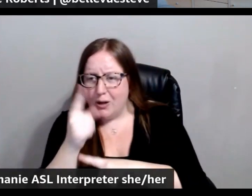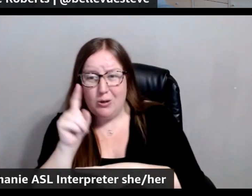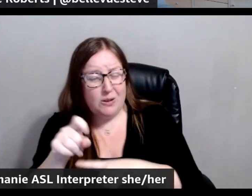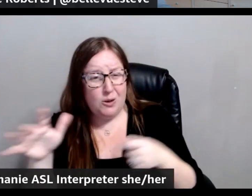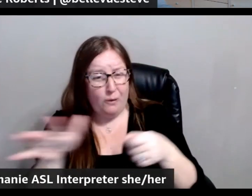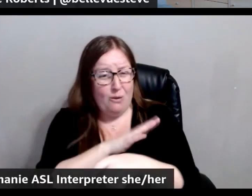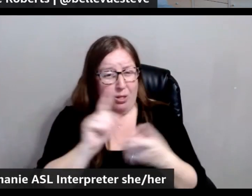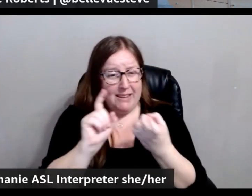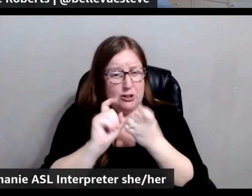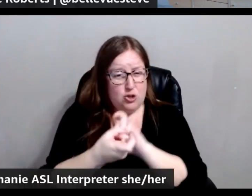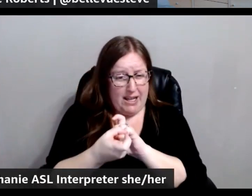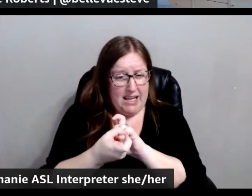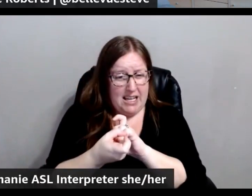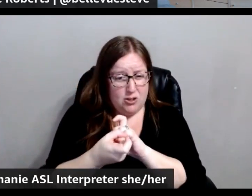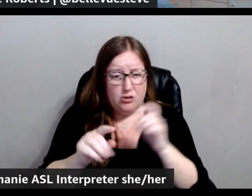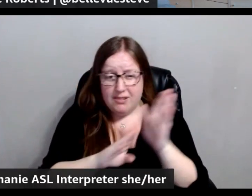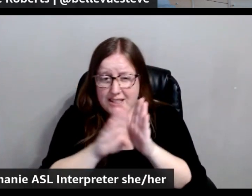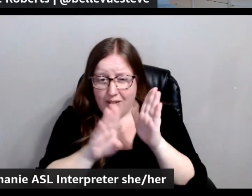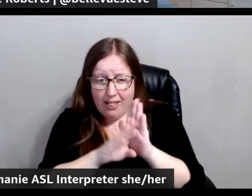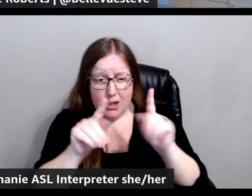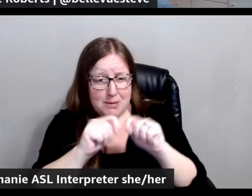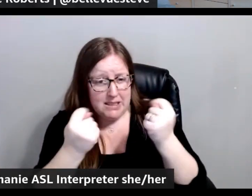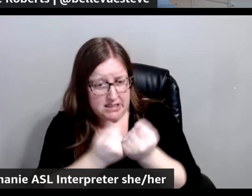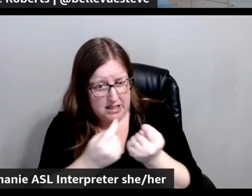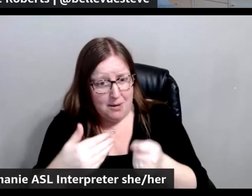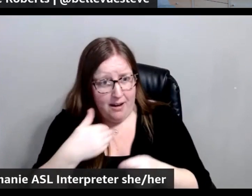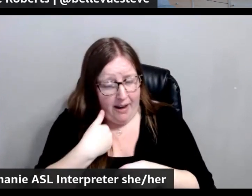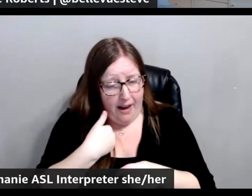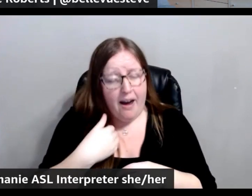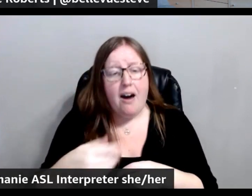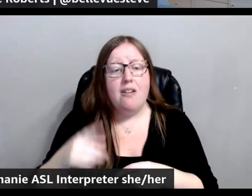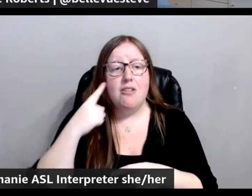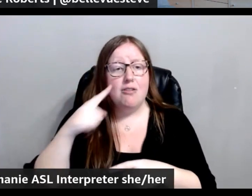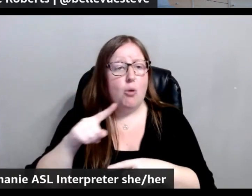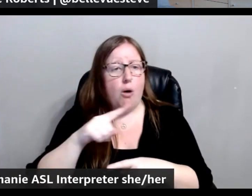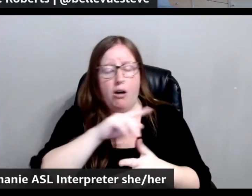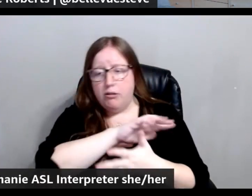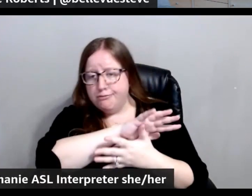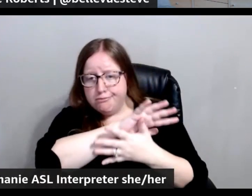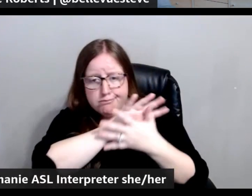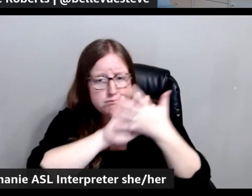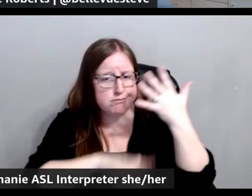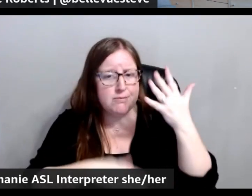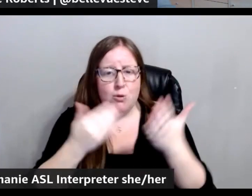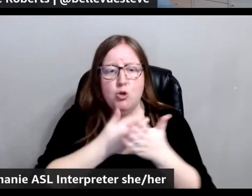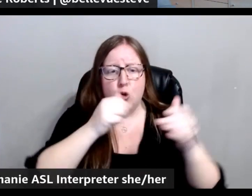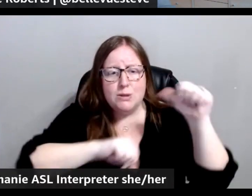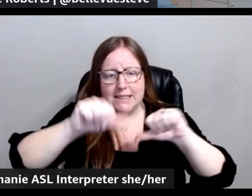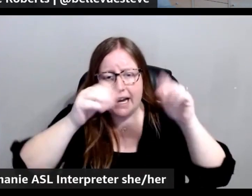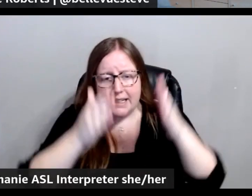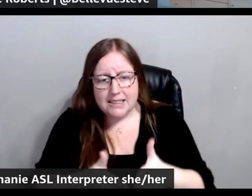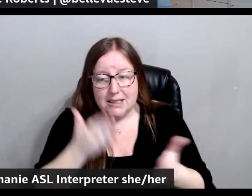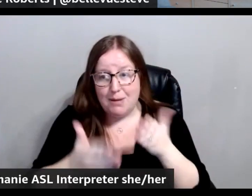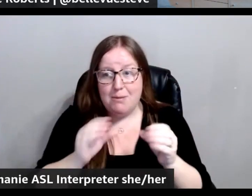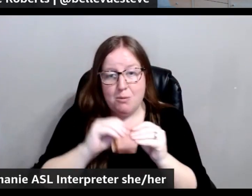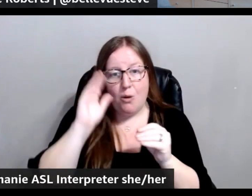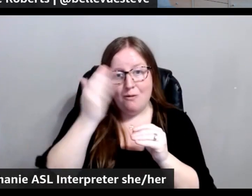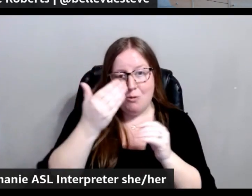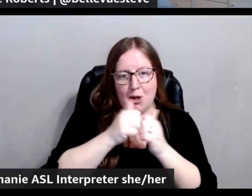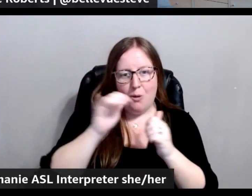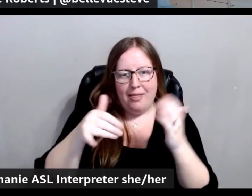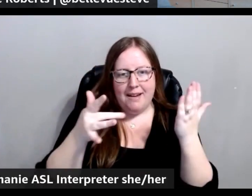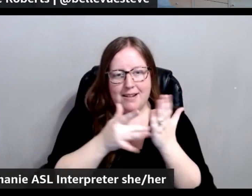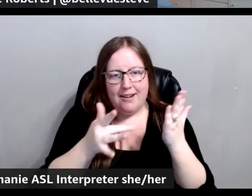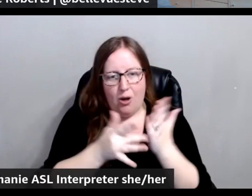change the development team that I have to bring on all these new scientists who maybe are more familiar with this technology?